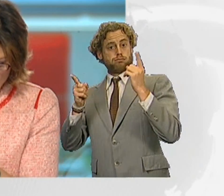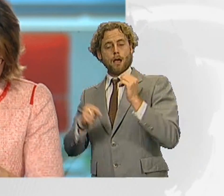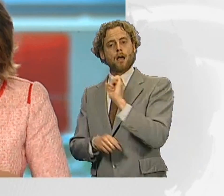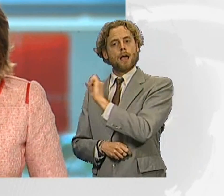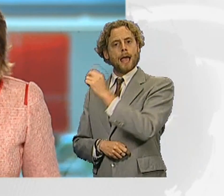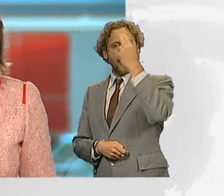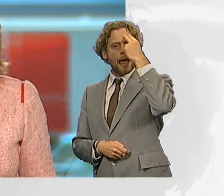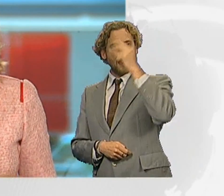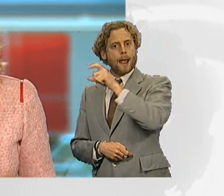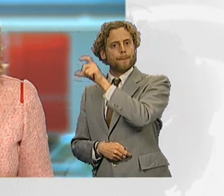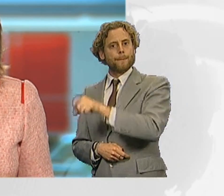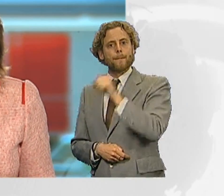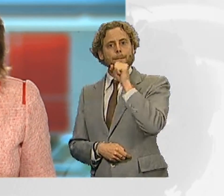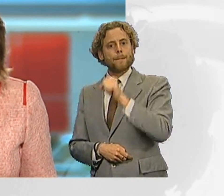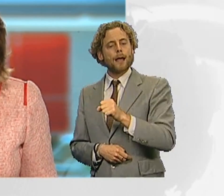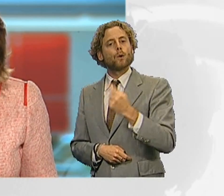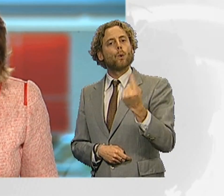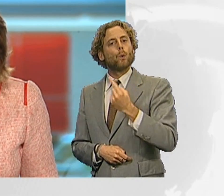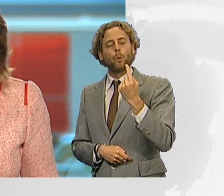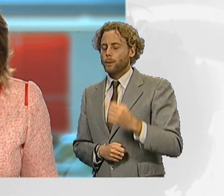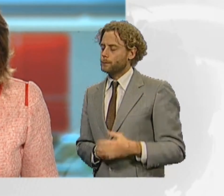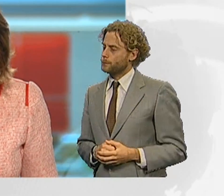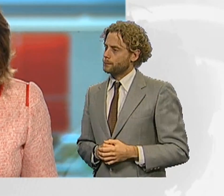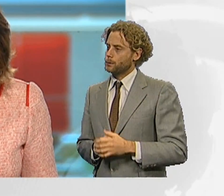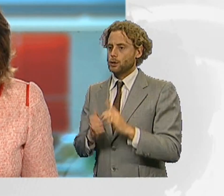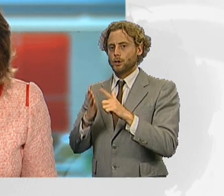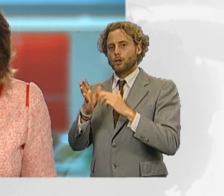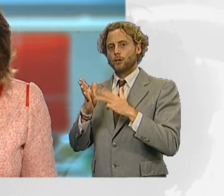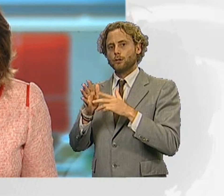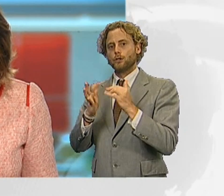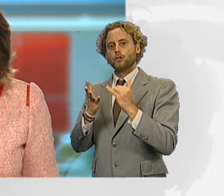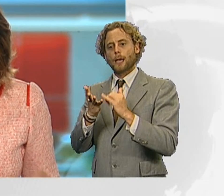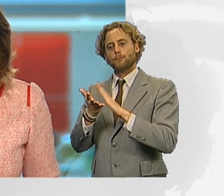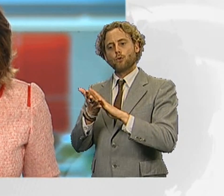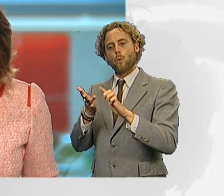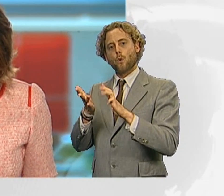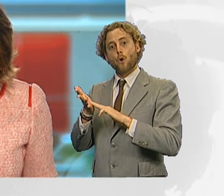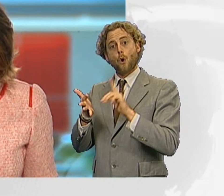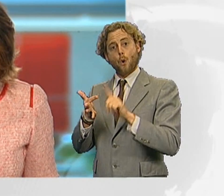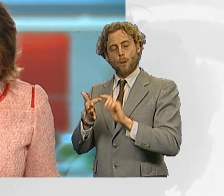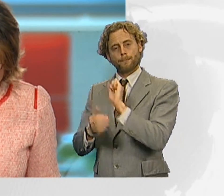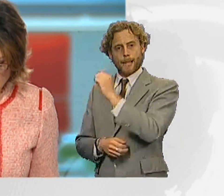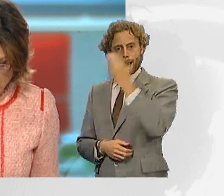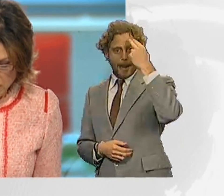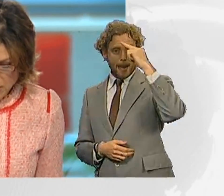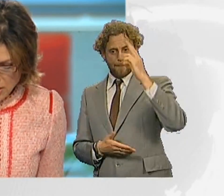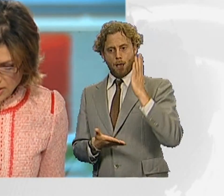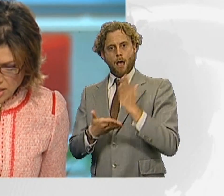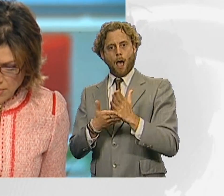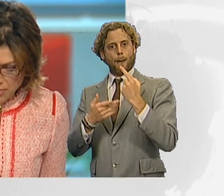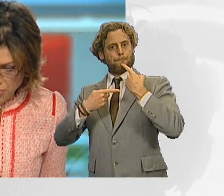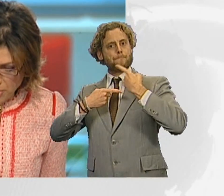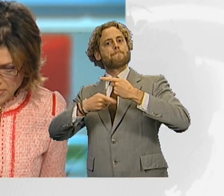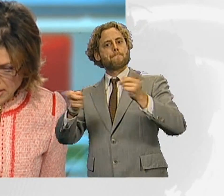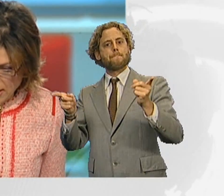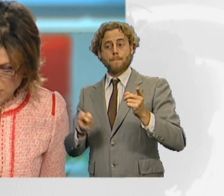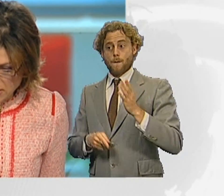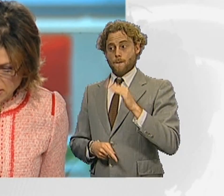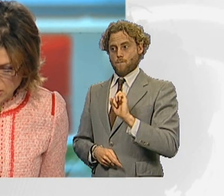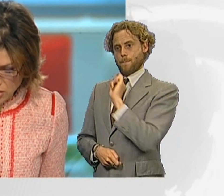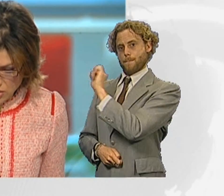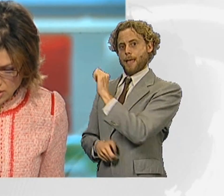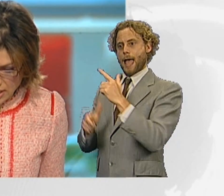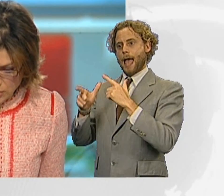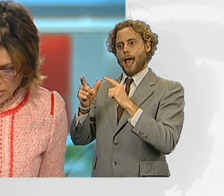name of the gunman, and they have named him as James Holm. And that has been... That's come in from the